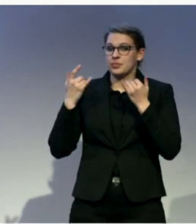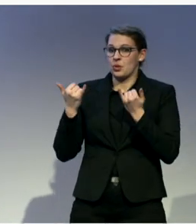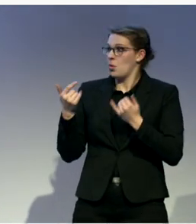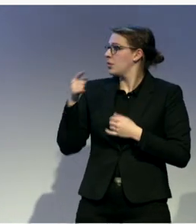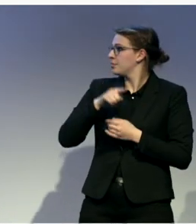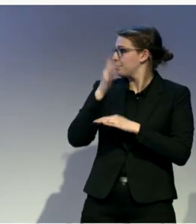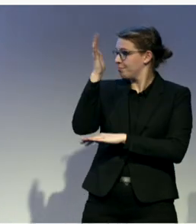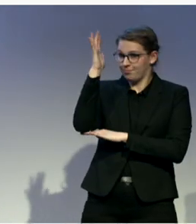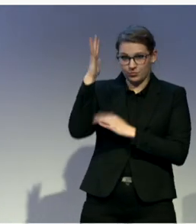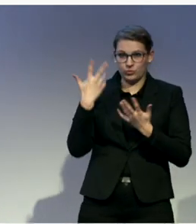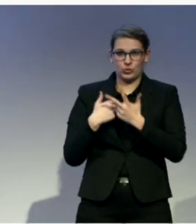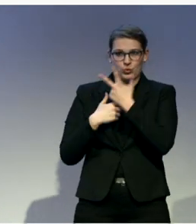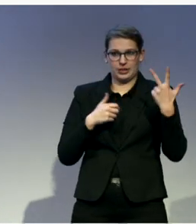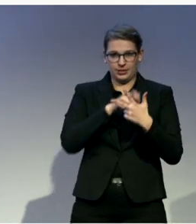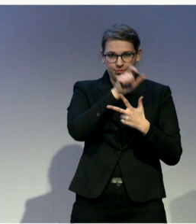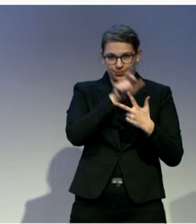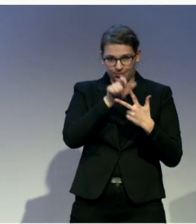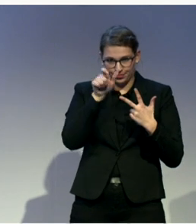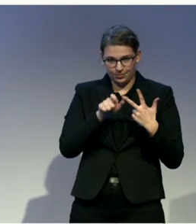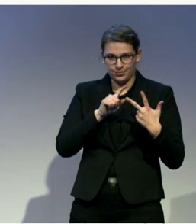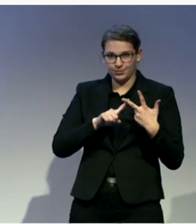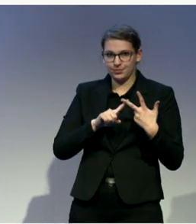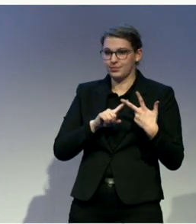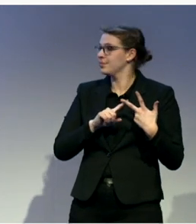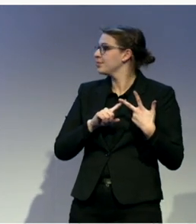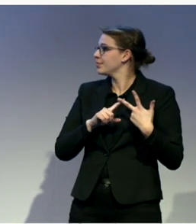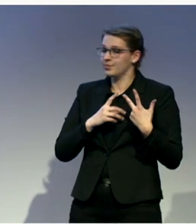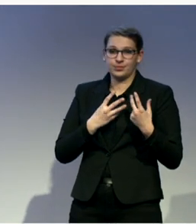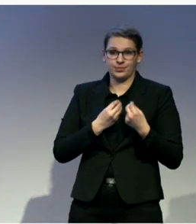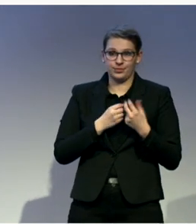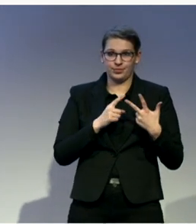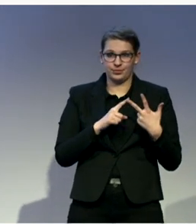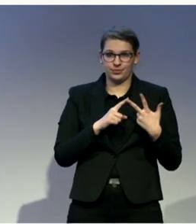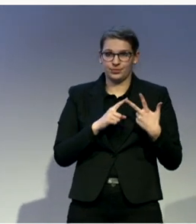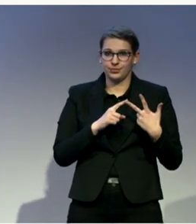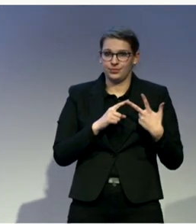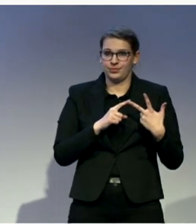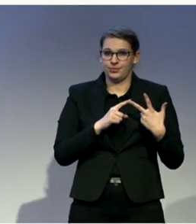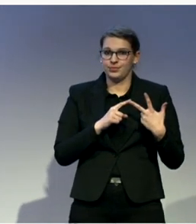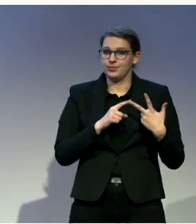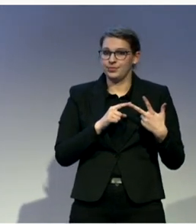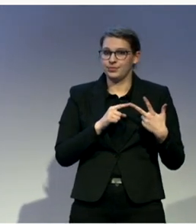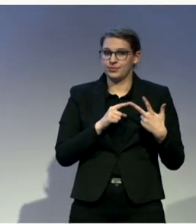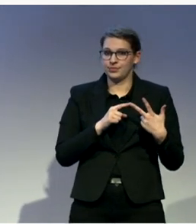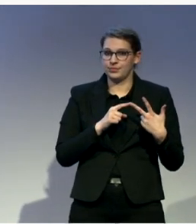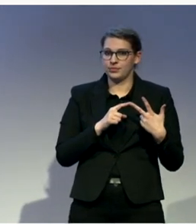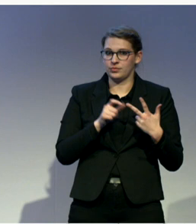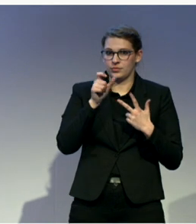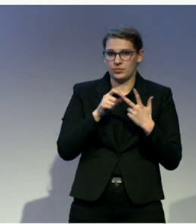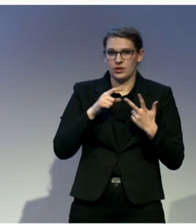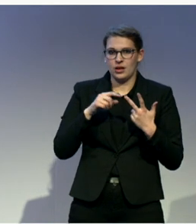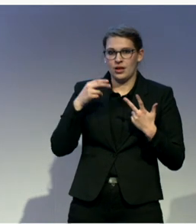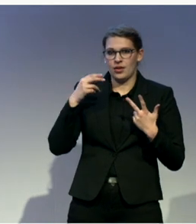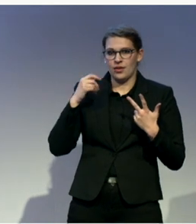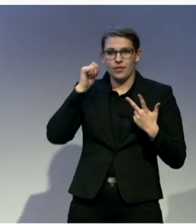trio. The first one is Amy Haber-Noff.